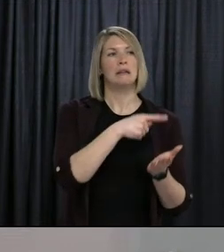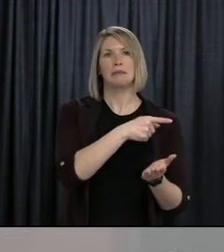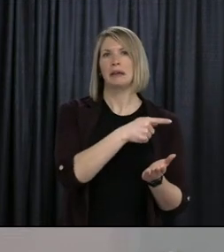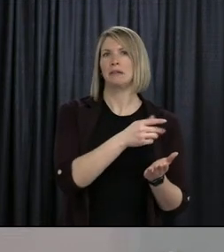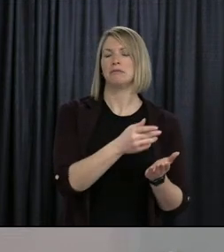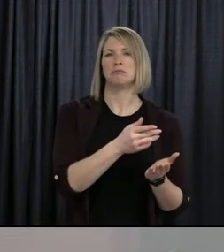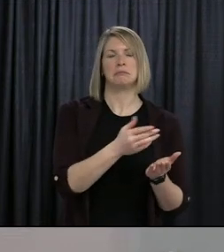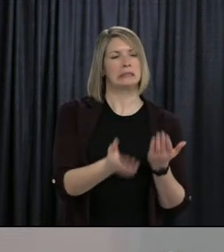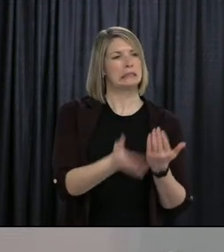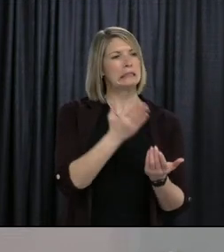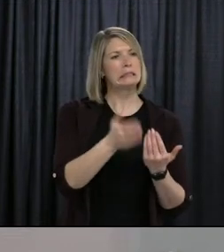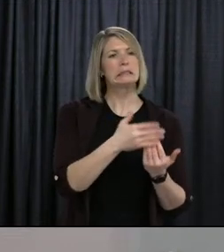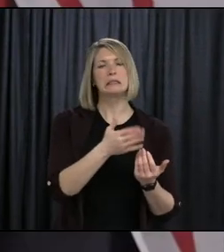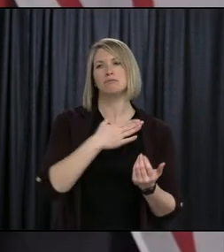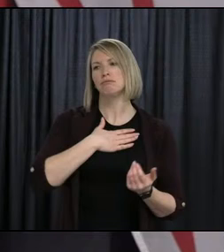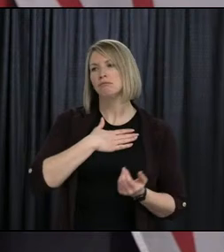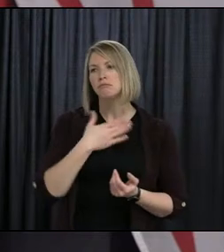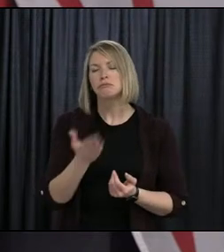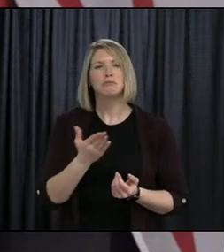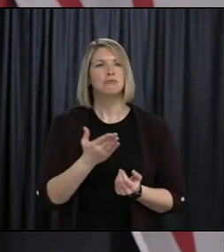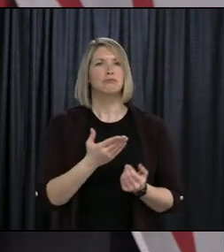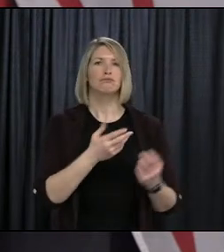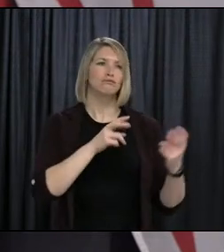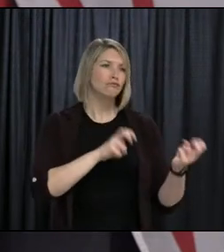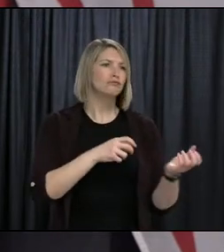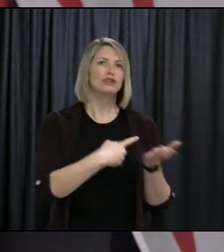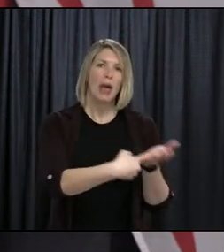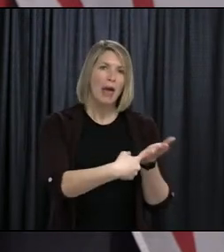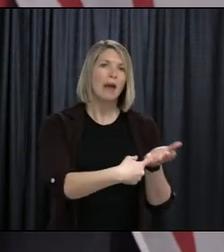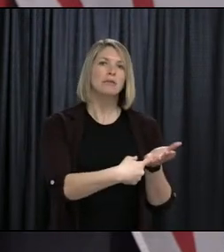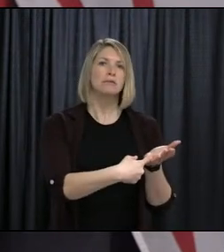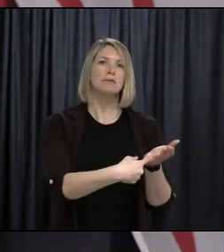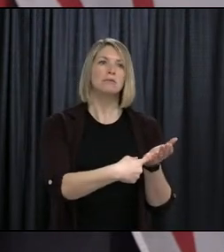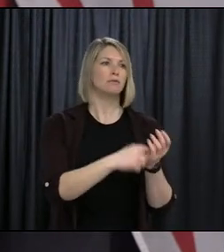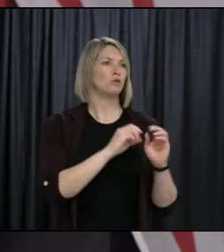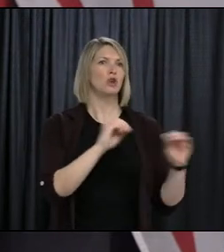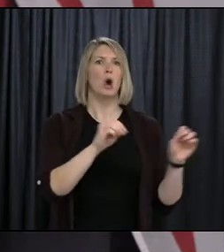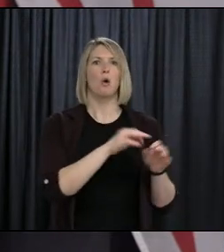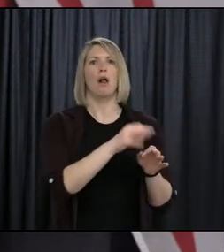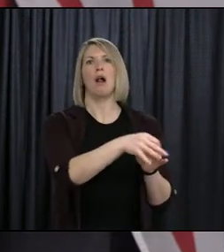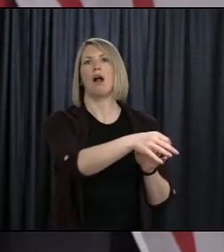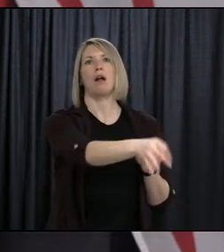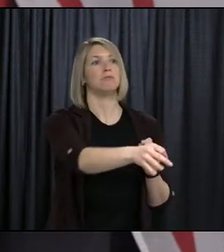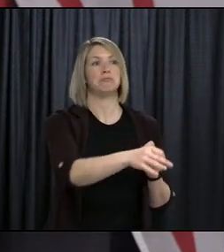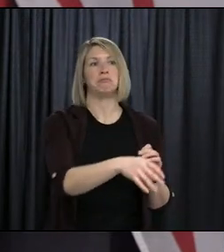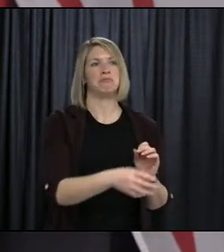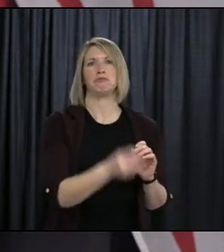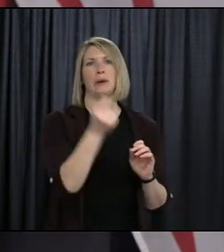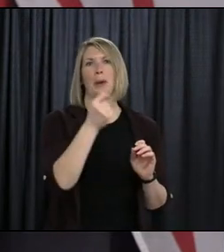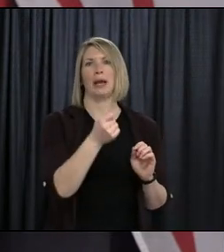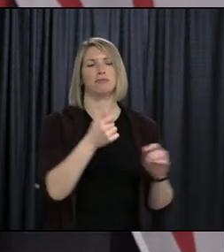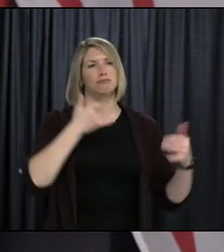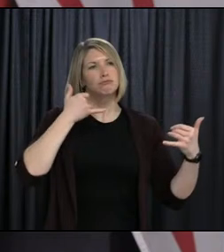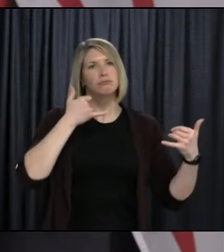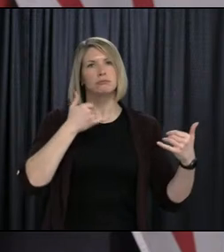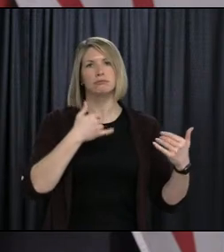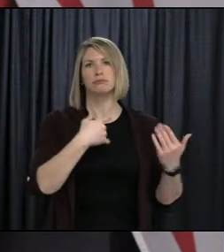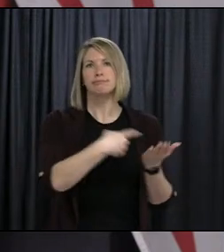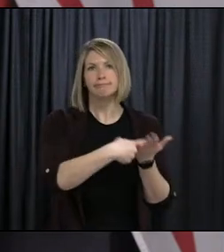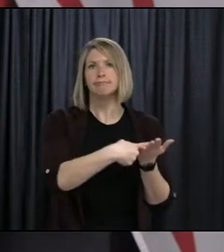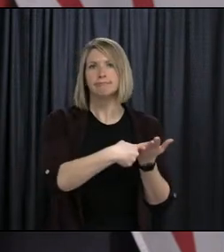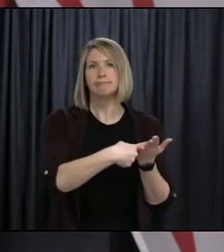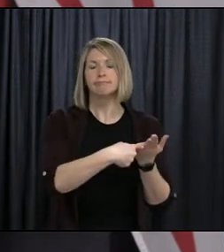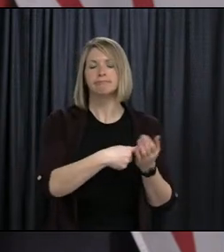there's been dialogue needed, there hasn't been delay in responding. We've had several very